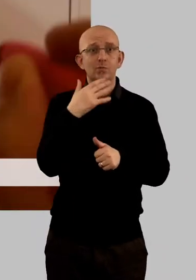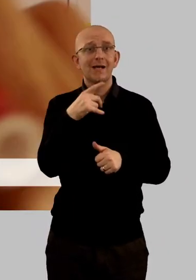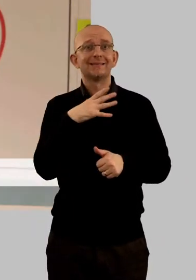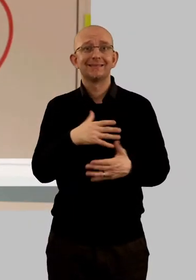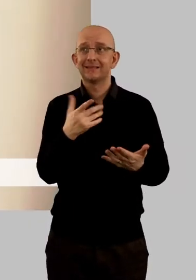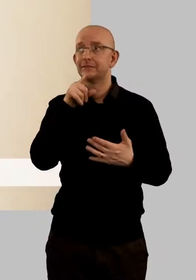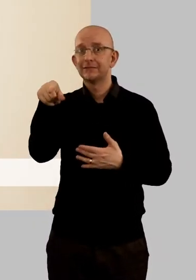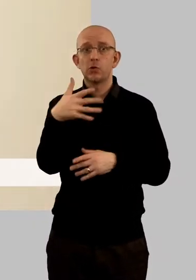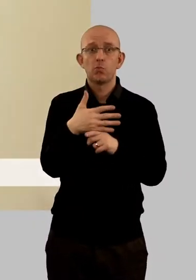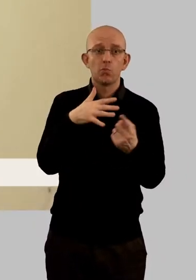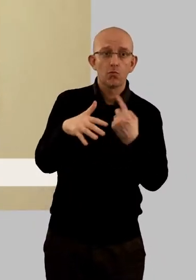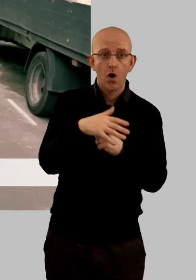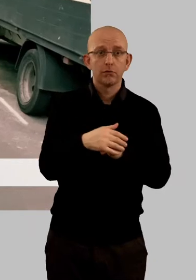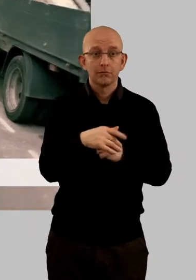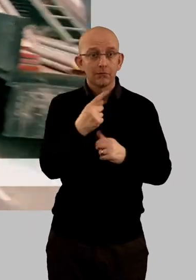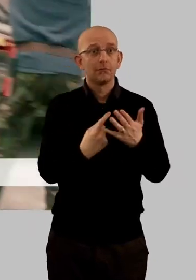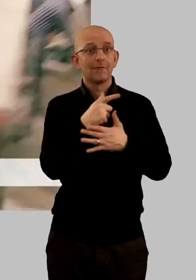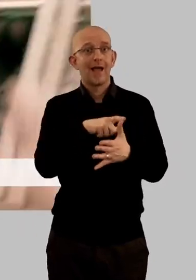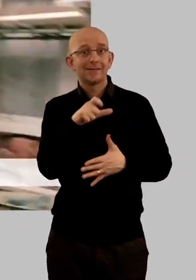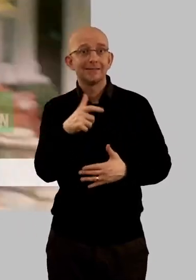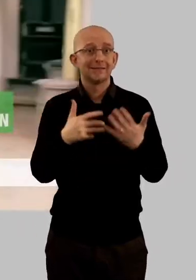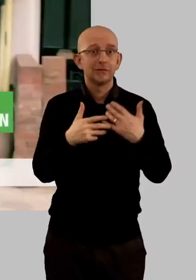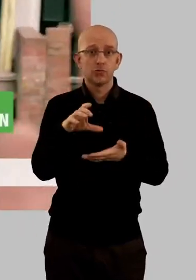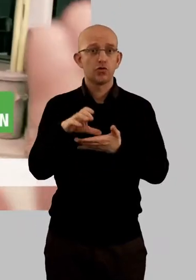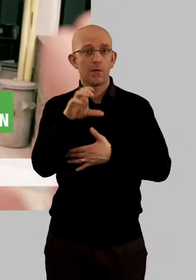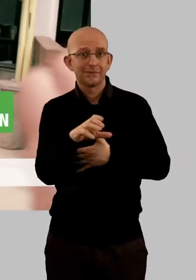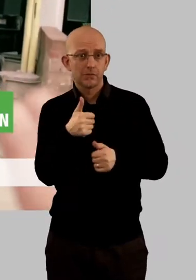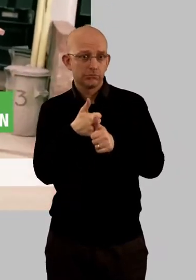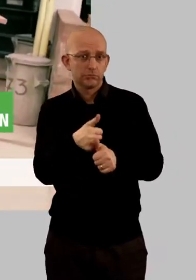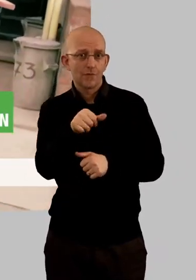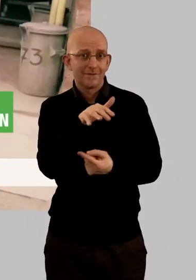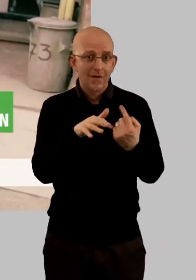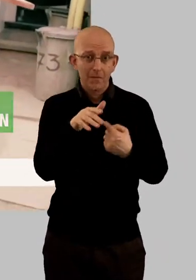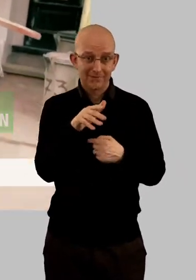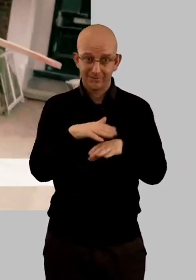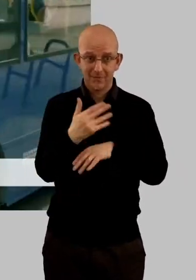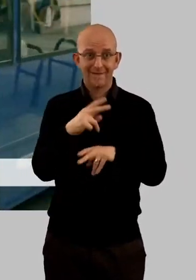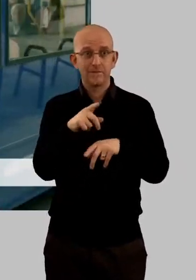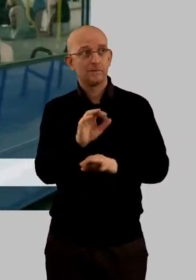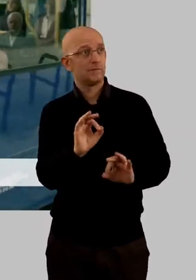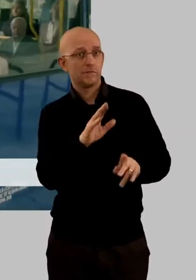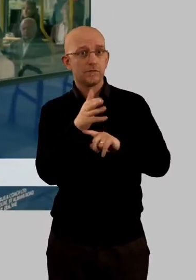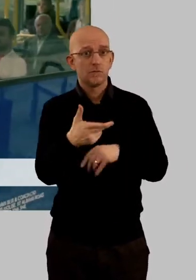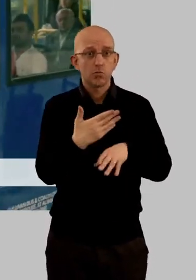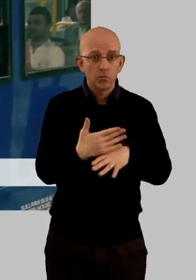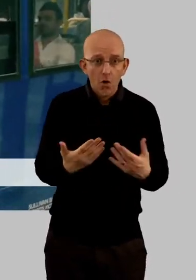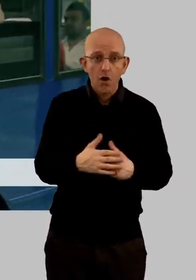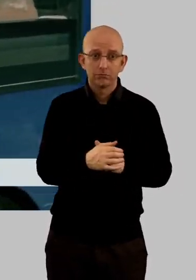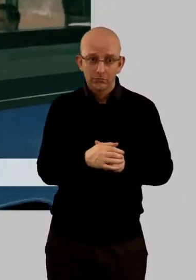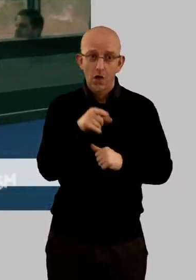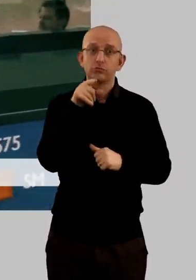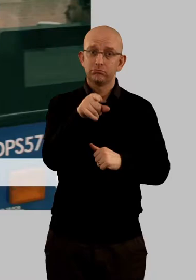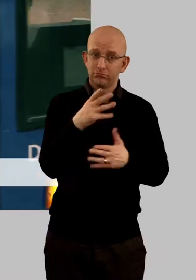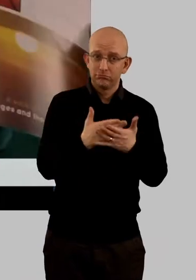need it at work, accident and injury compensation for you and your family, even when you're not at work, plus a wide range of